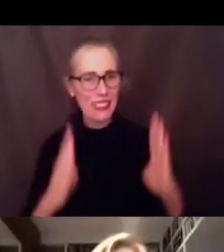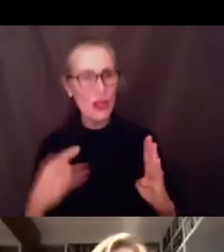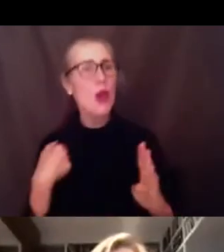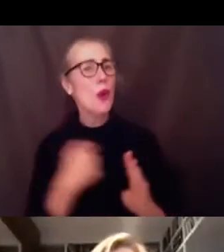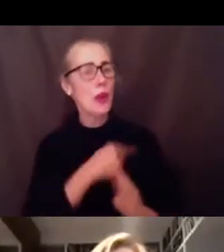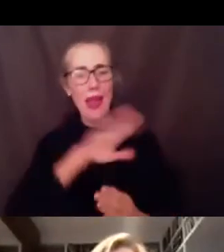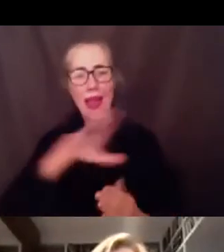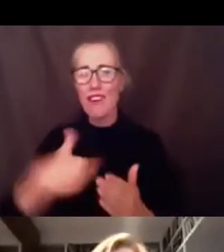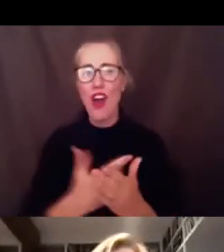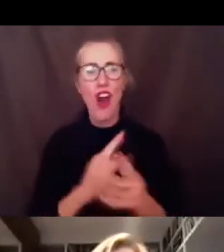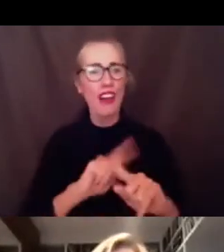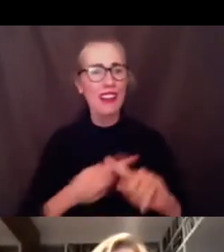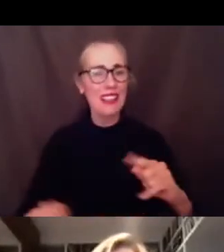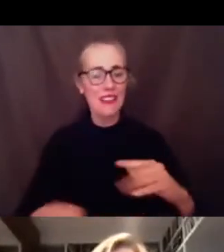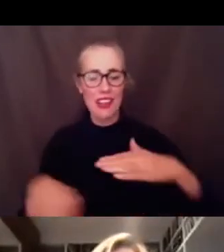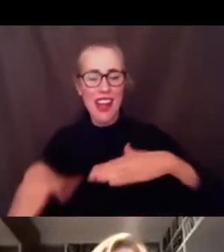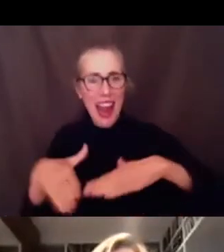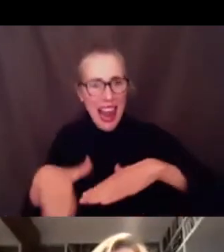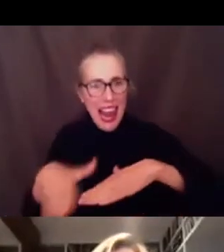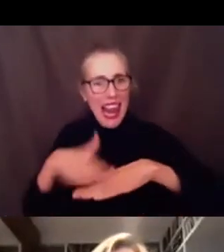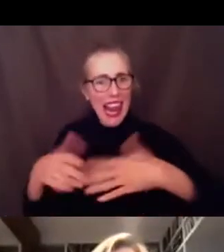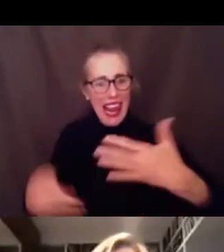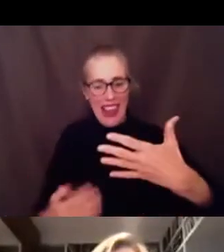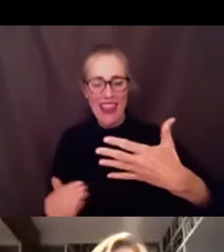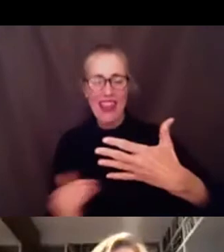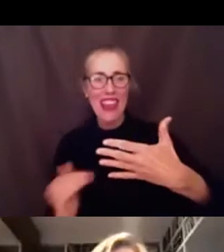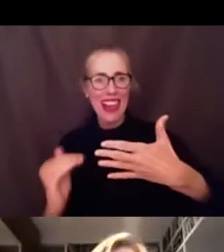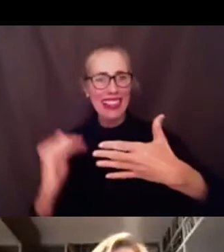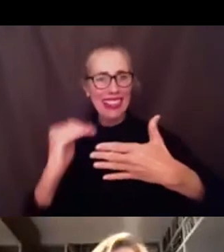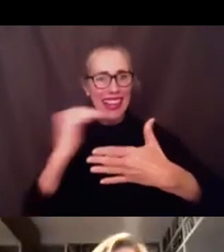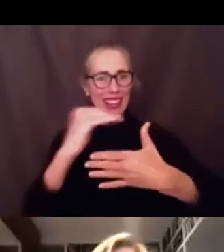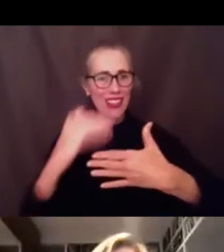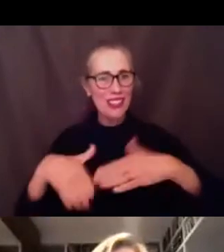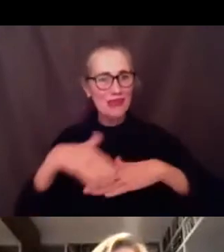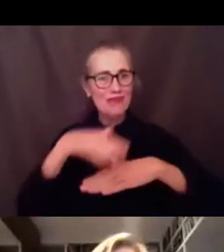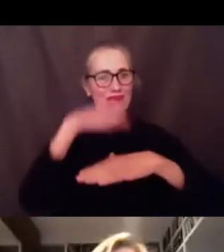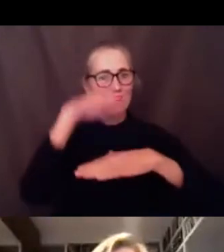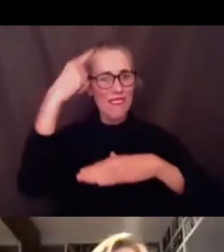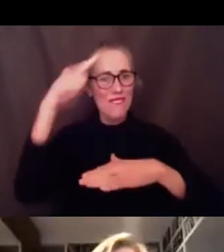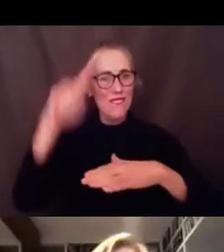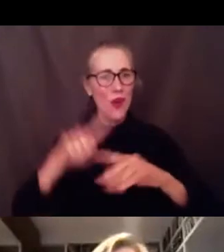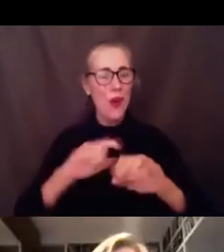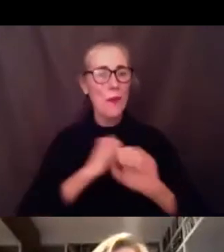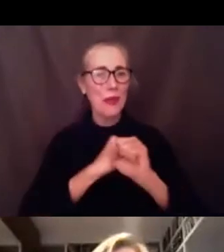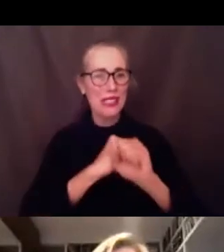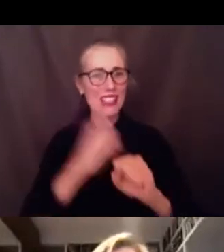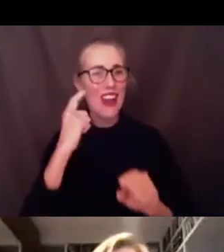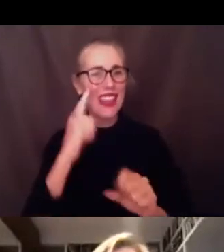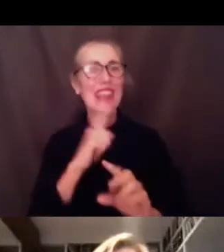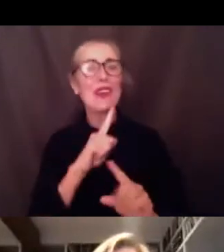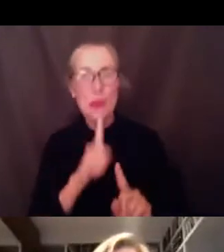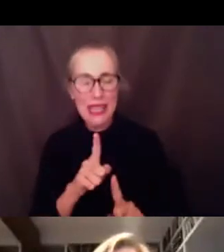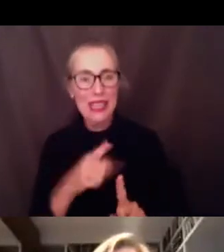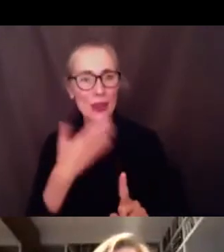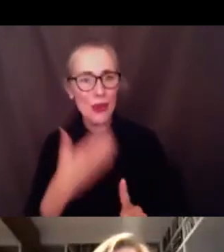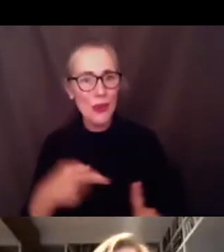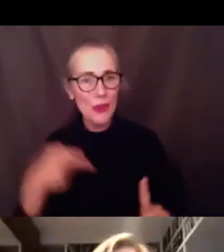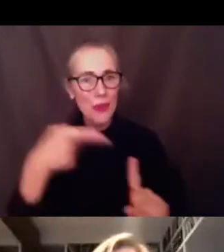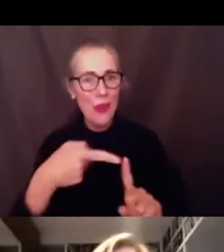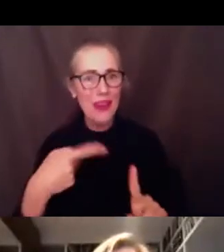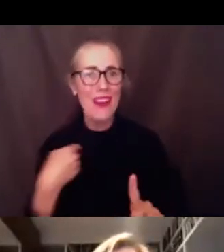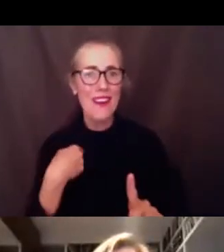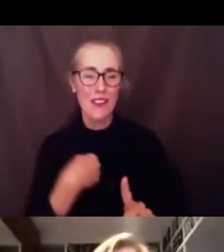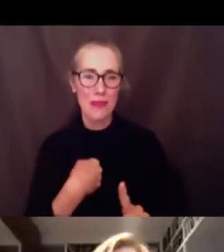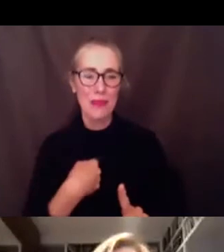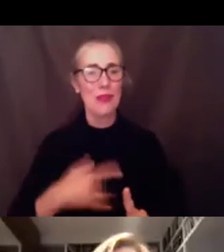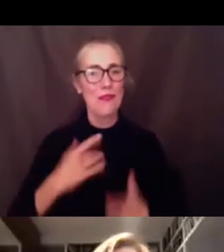that we can and i think that's the the big outcome for me as a superintendent and for the team that we're working with to try to lead